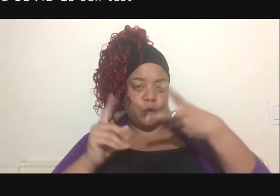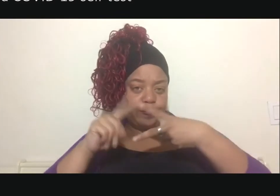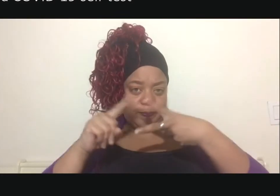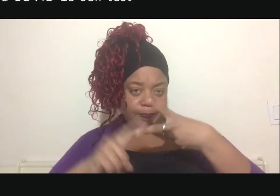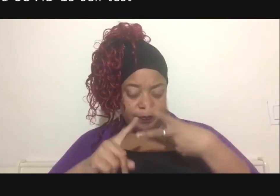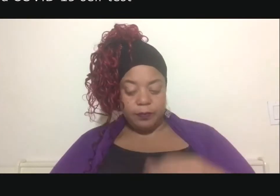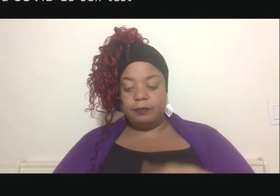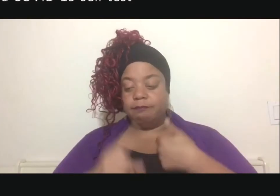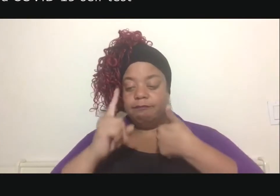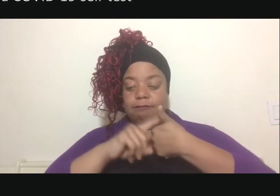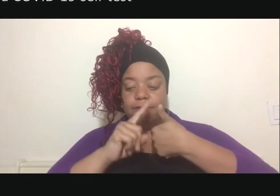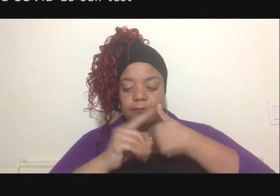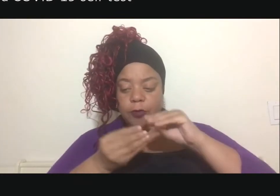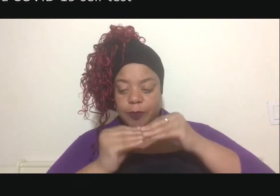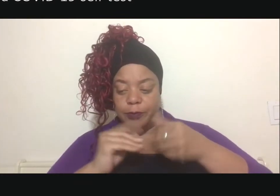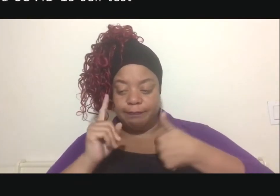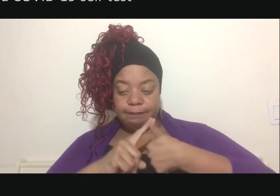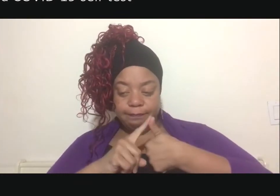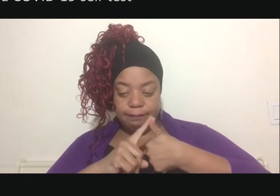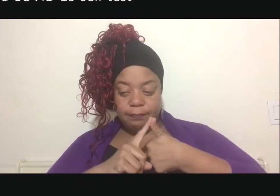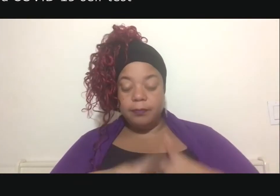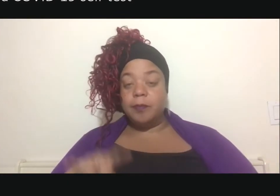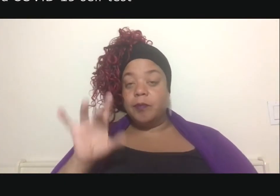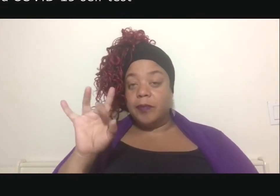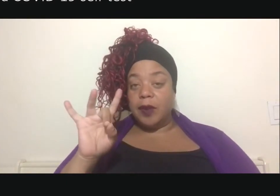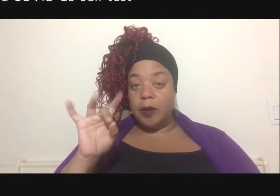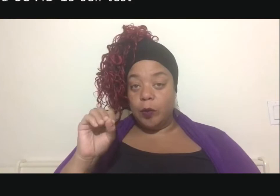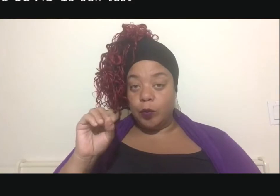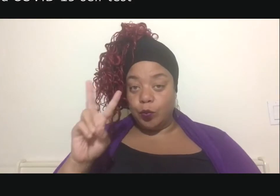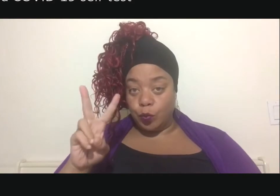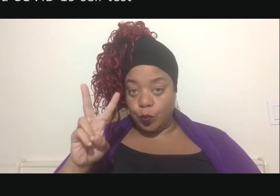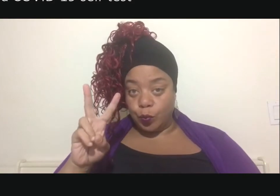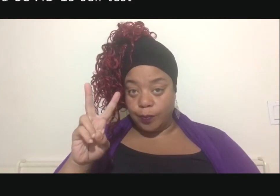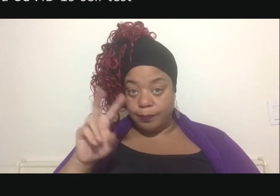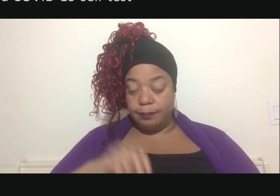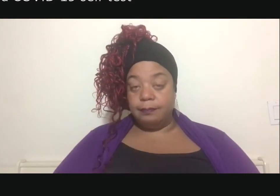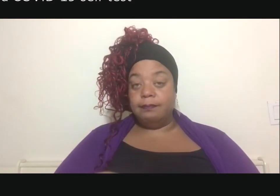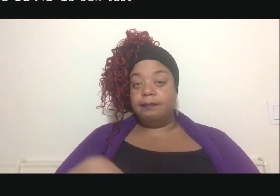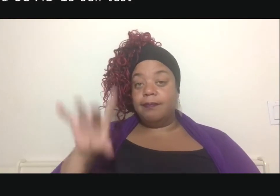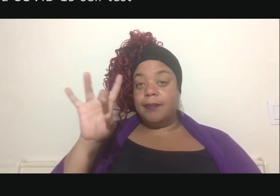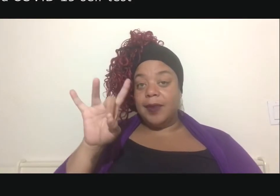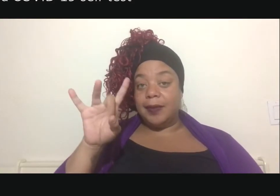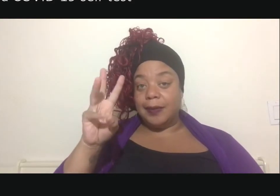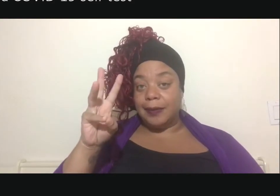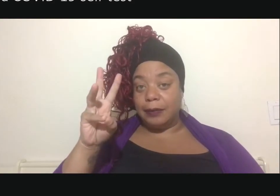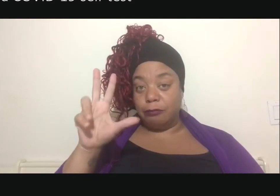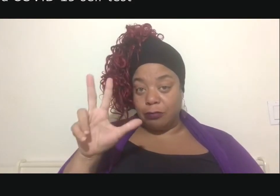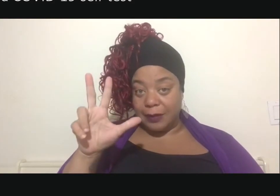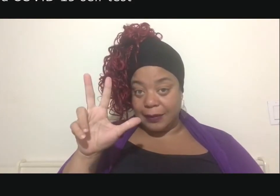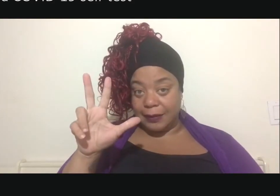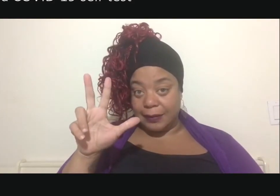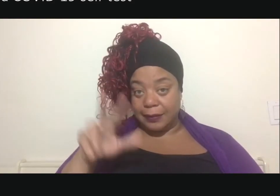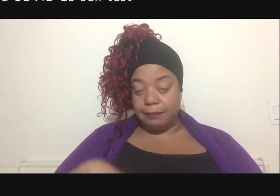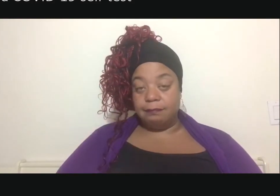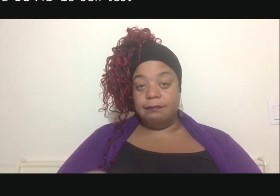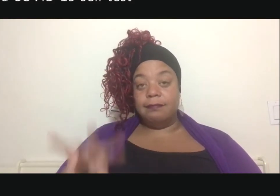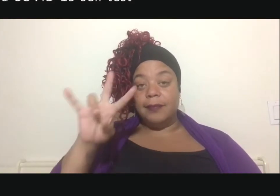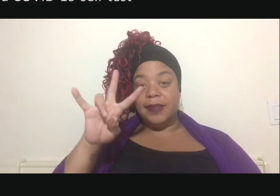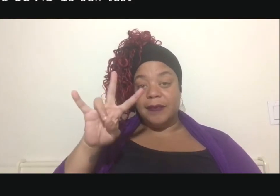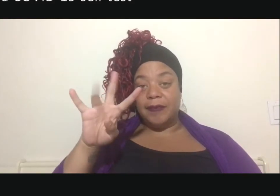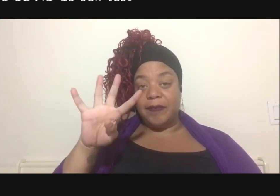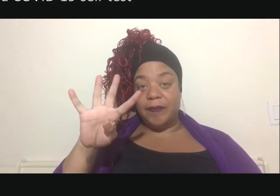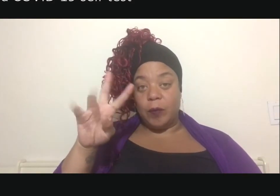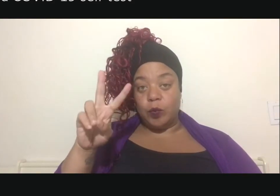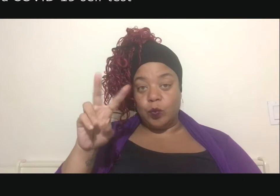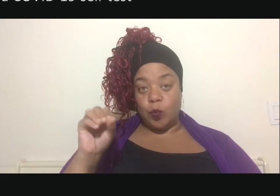After 30 minutes, you will have your result The top light will tell you if you have COVID And the